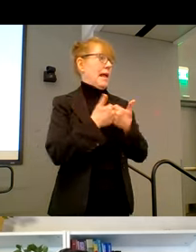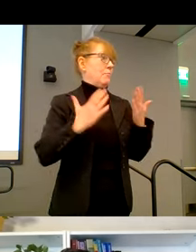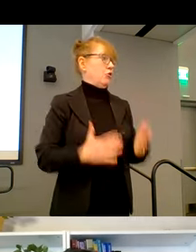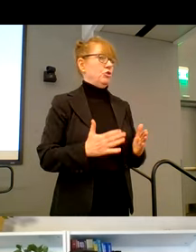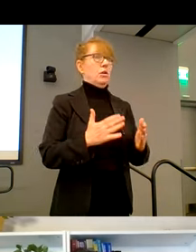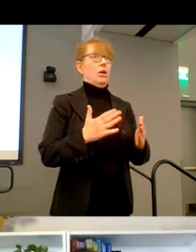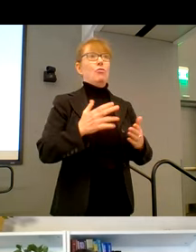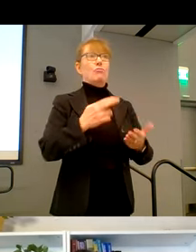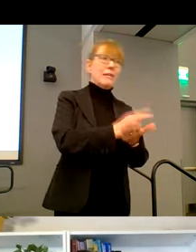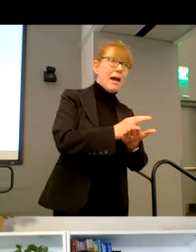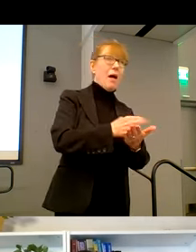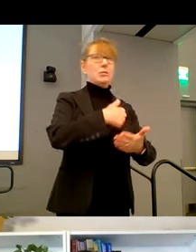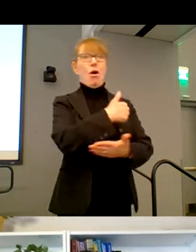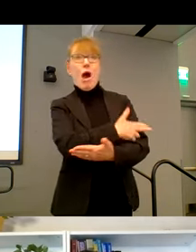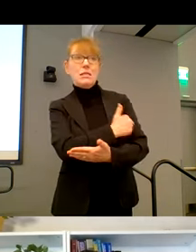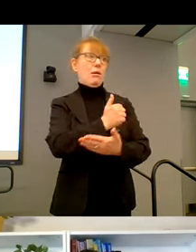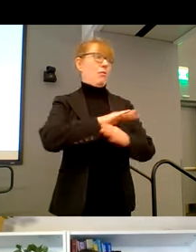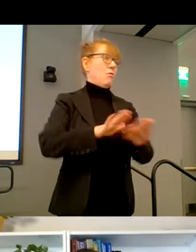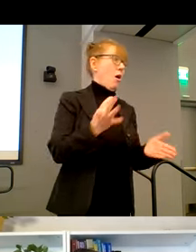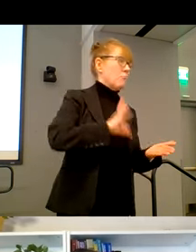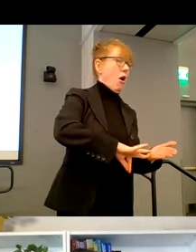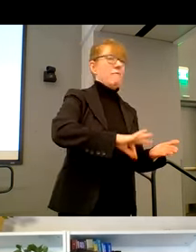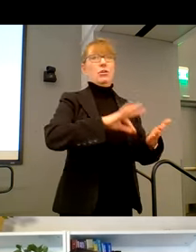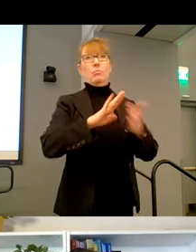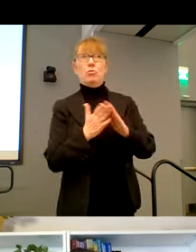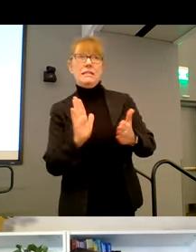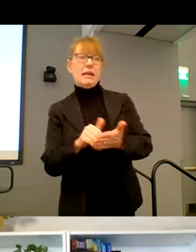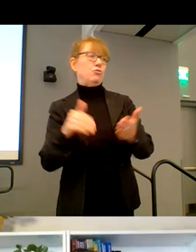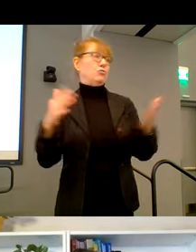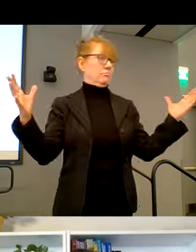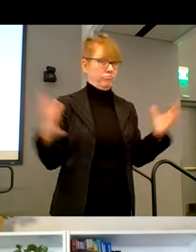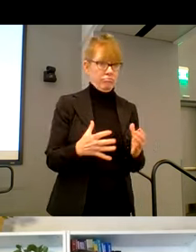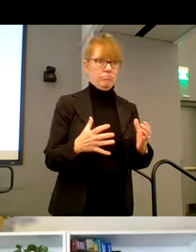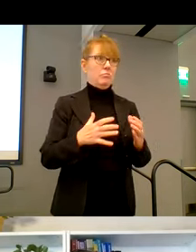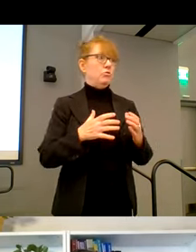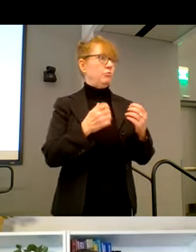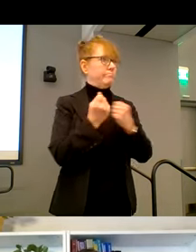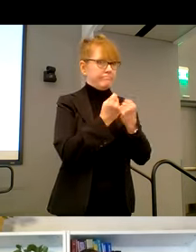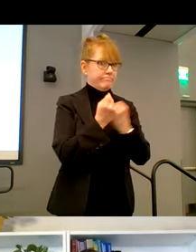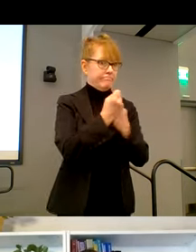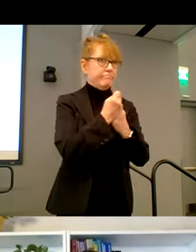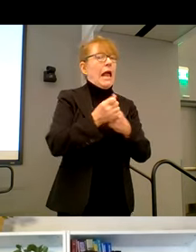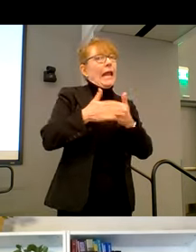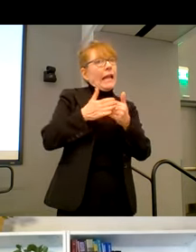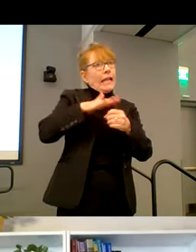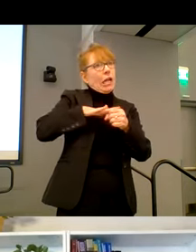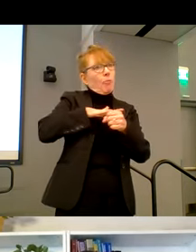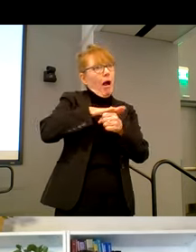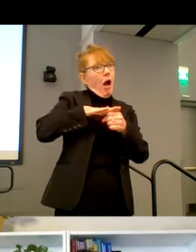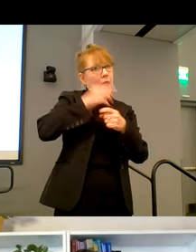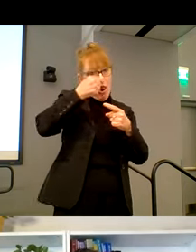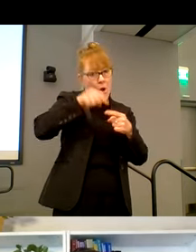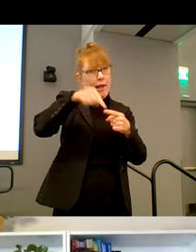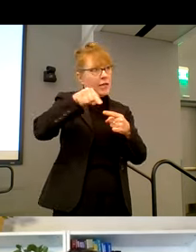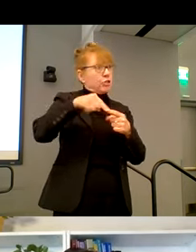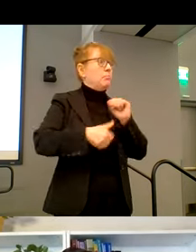rehab centers, other nonprofit organizations, community centers to really provide this nearby location for people to set up. Most of our work